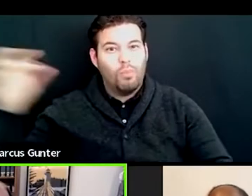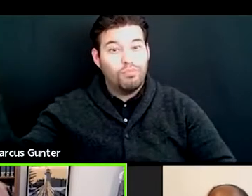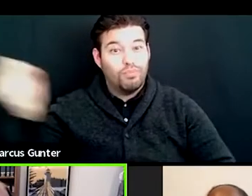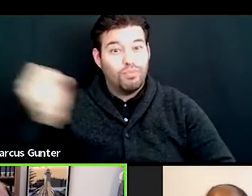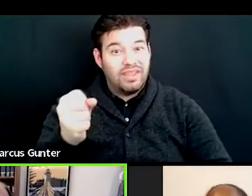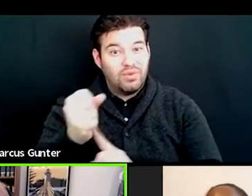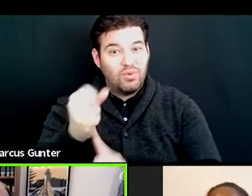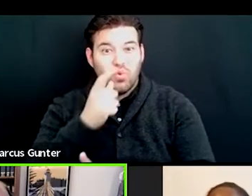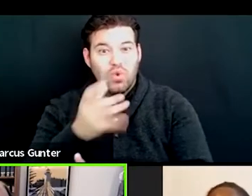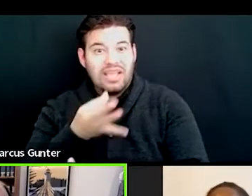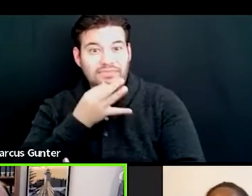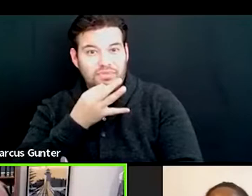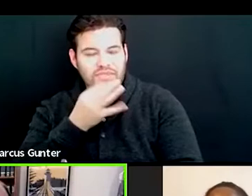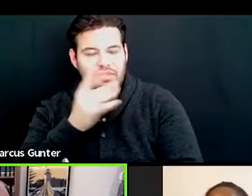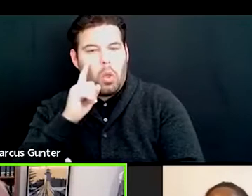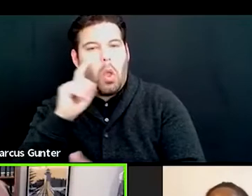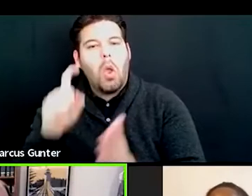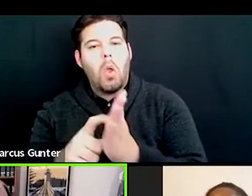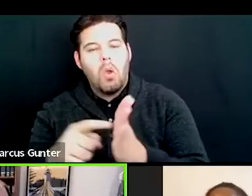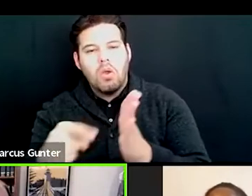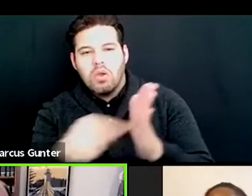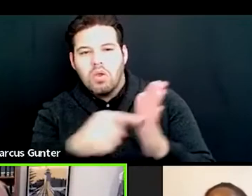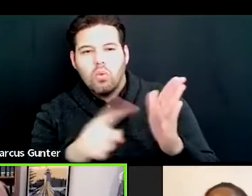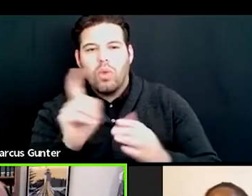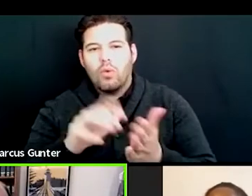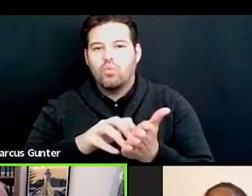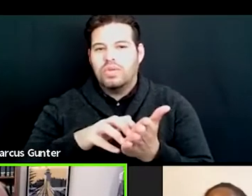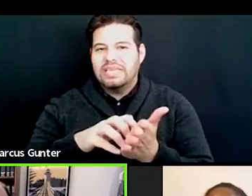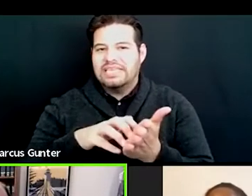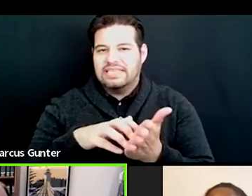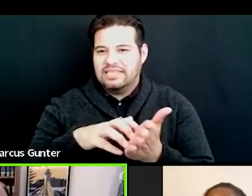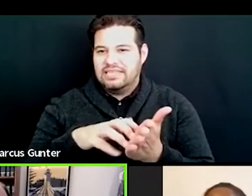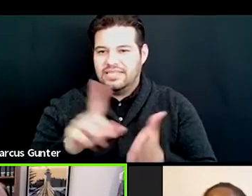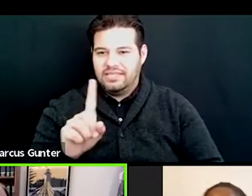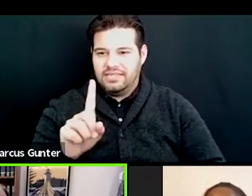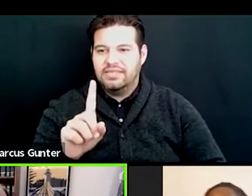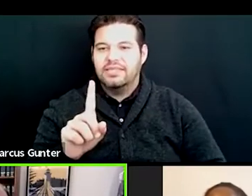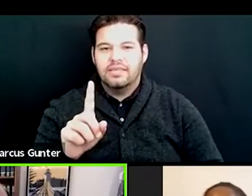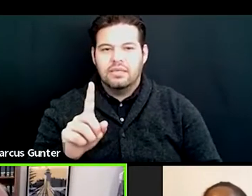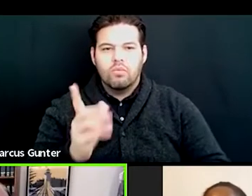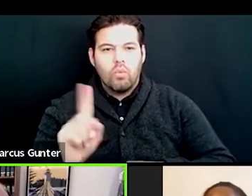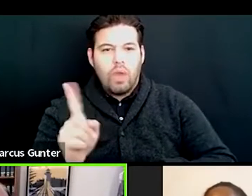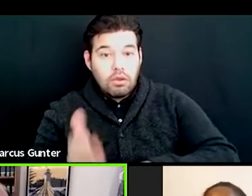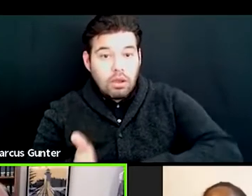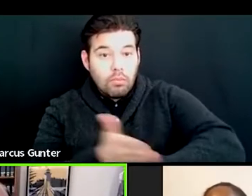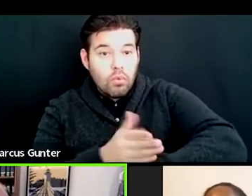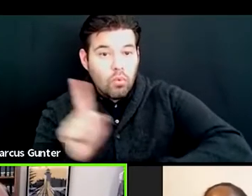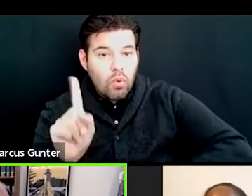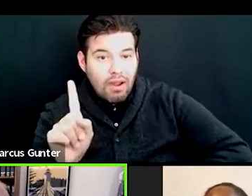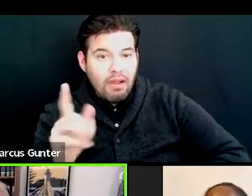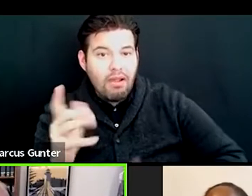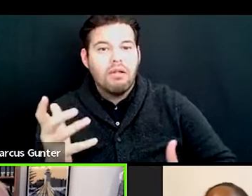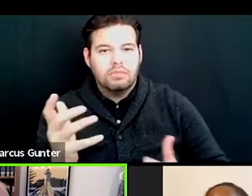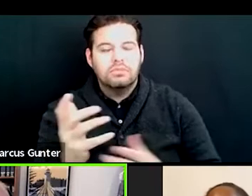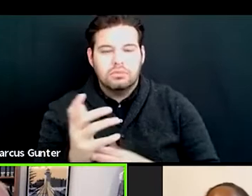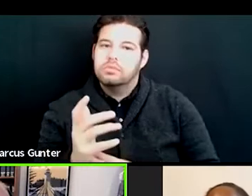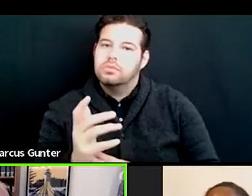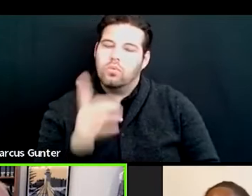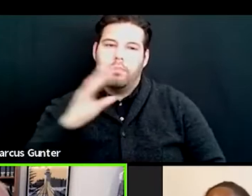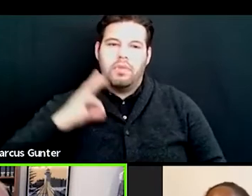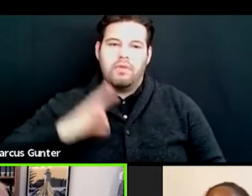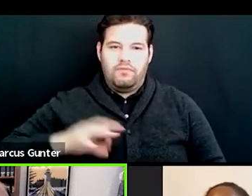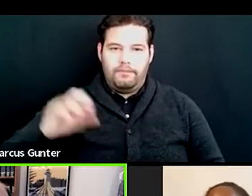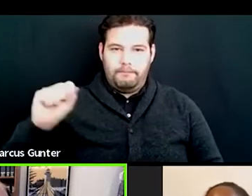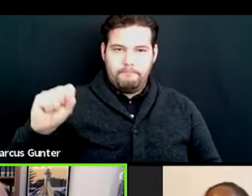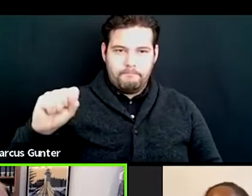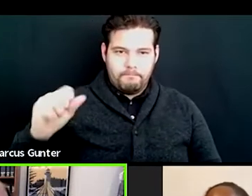expert to help us identify weak spots, uh, and areas where we can improve, I think would be particularly beneficial.